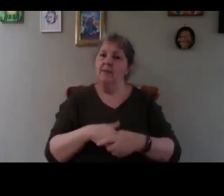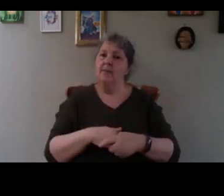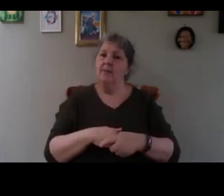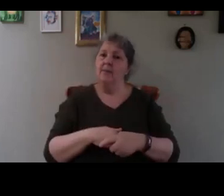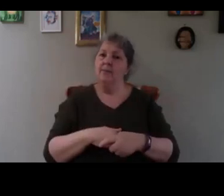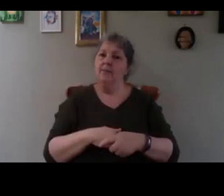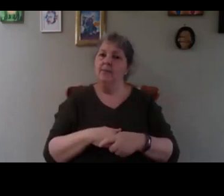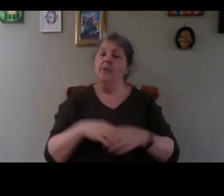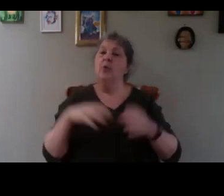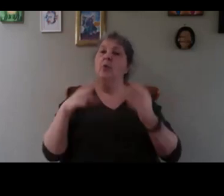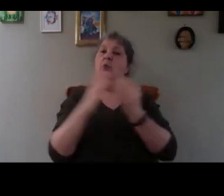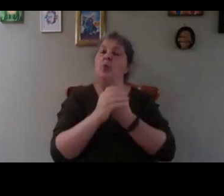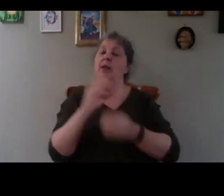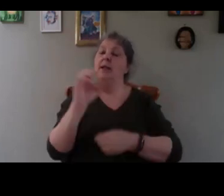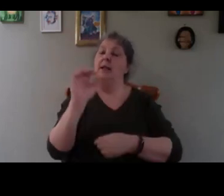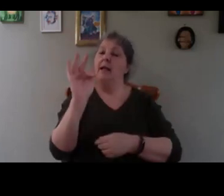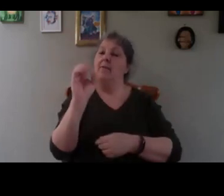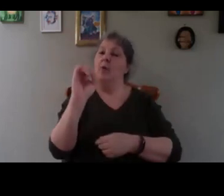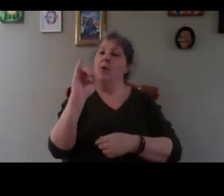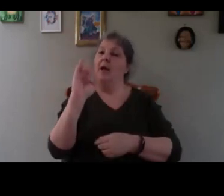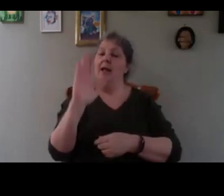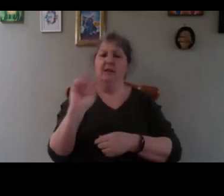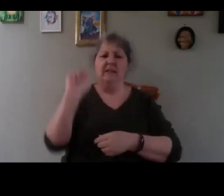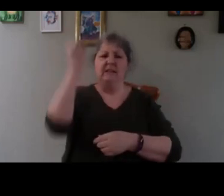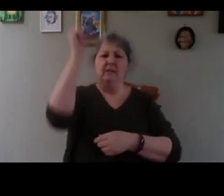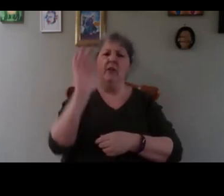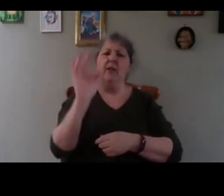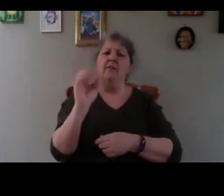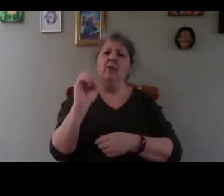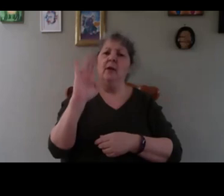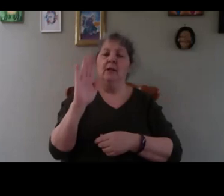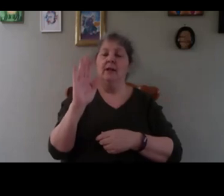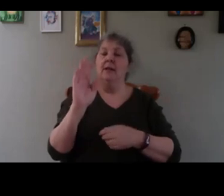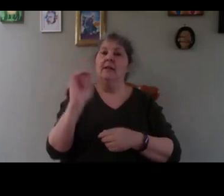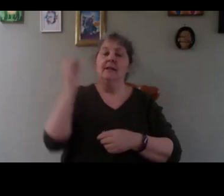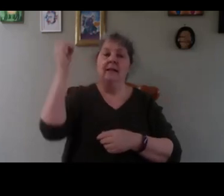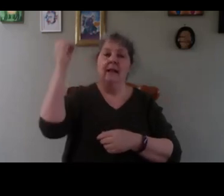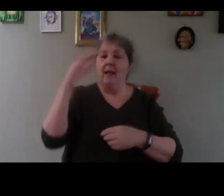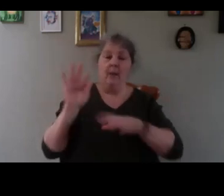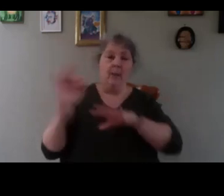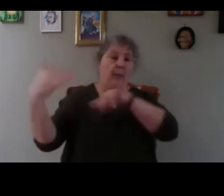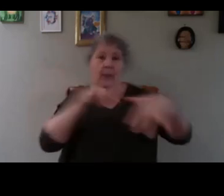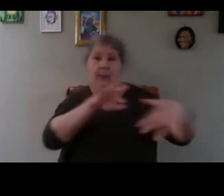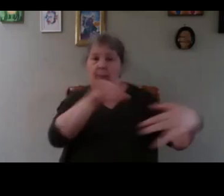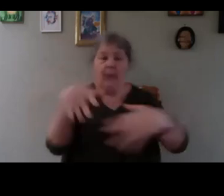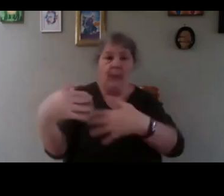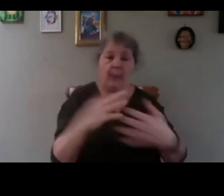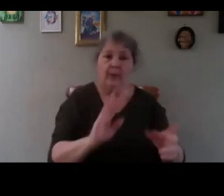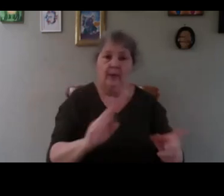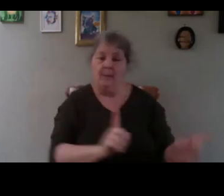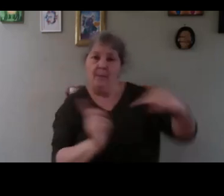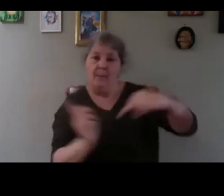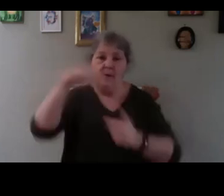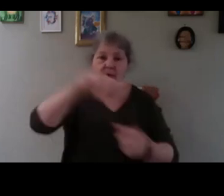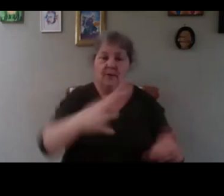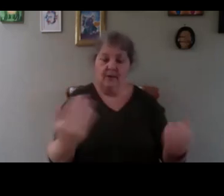foil and the light then is going to bounce around and going to come back onto the